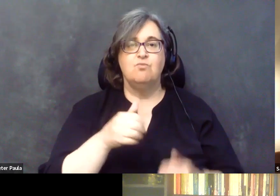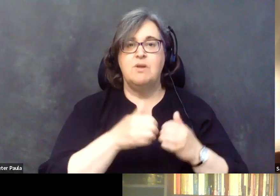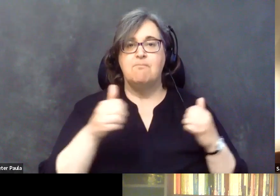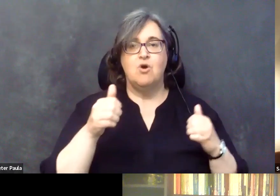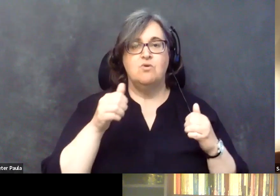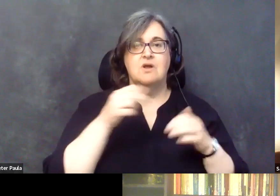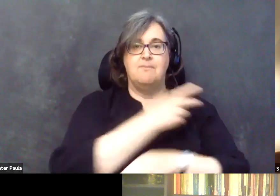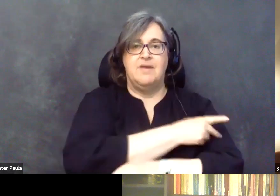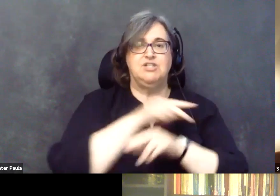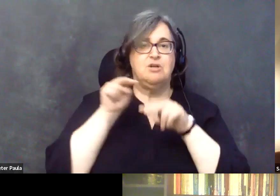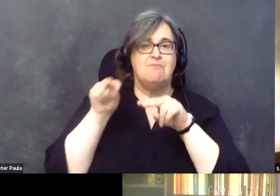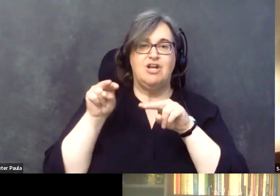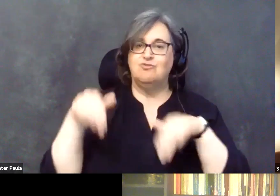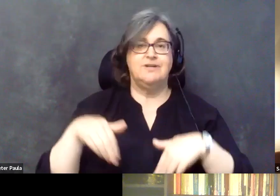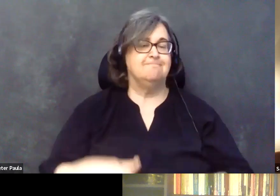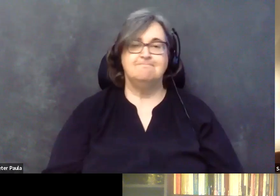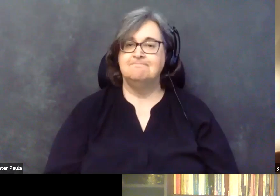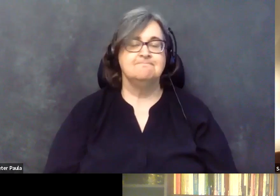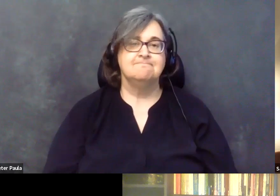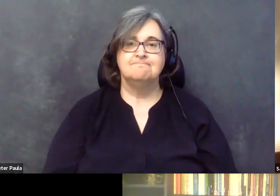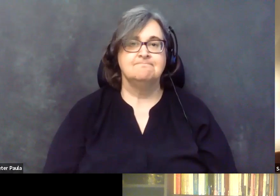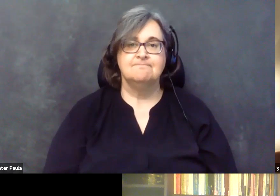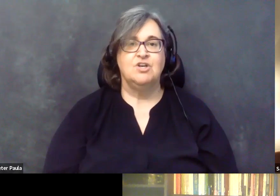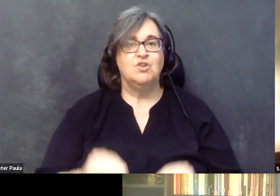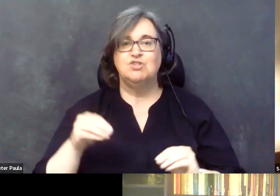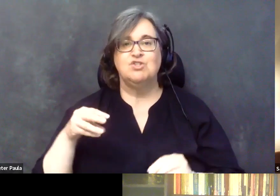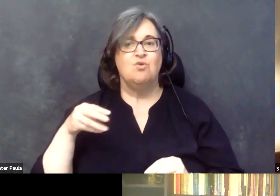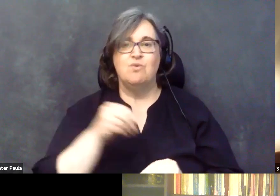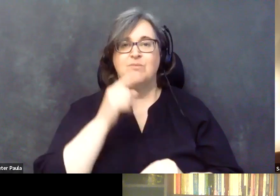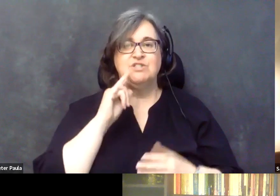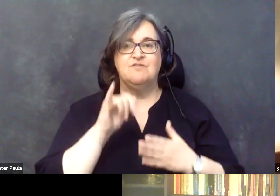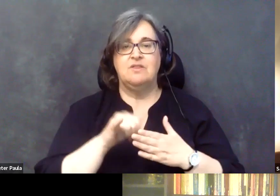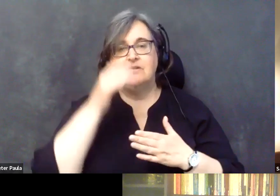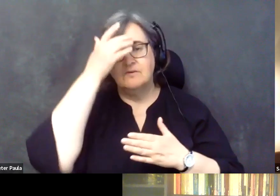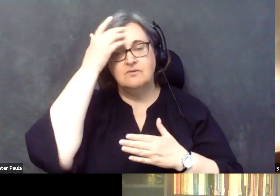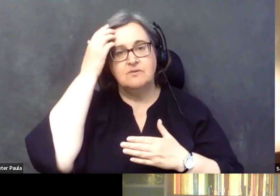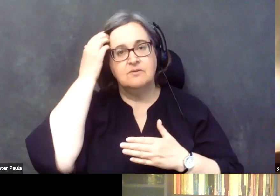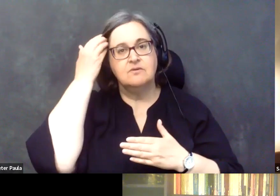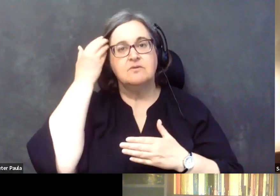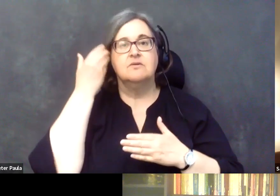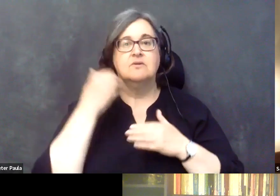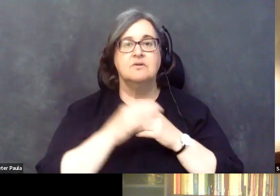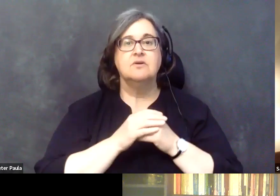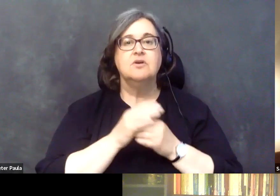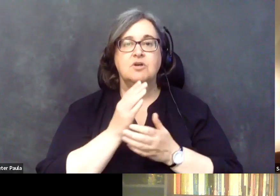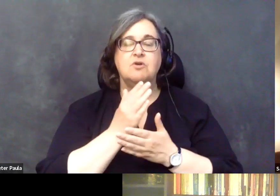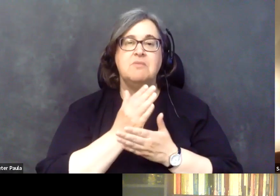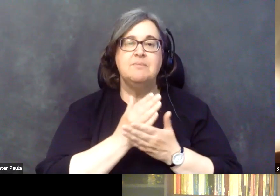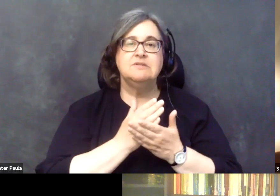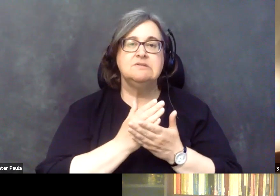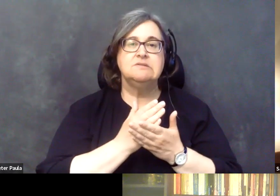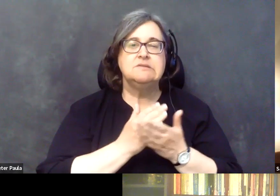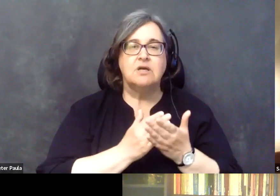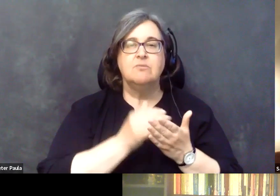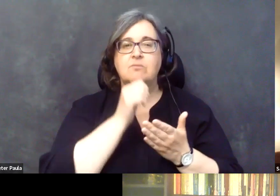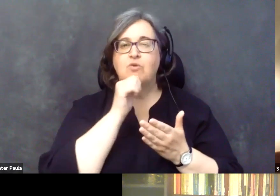Um, and, and so there's no reimbursement for that, but there could be, uh, some certain private insurance or certain private,